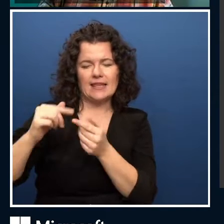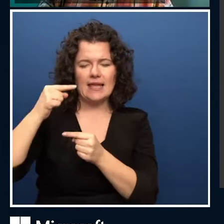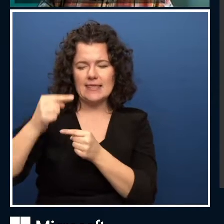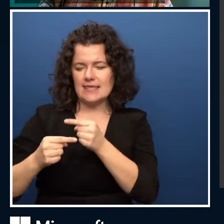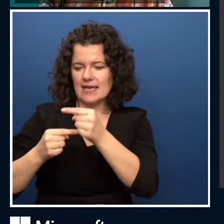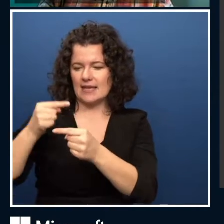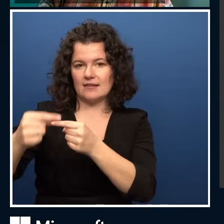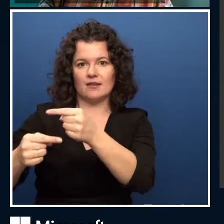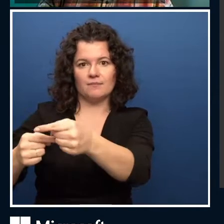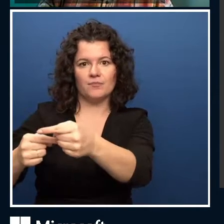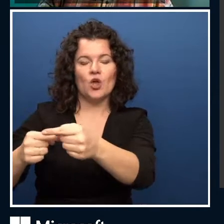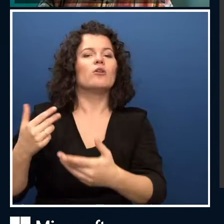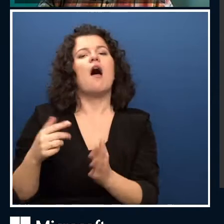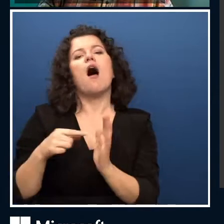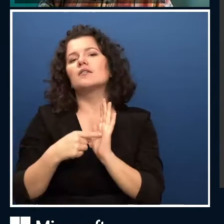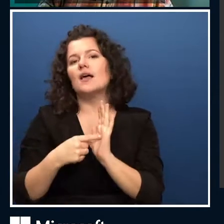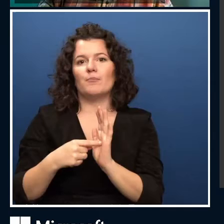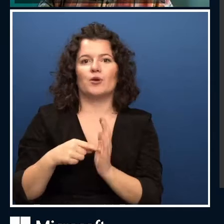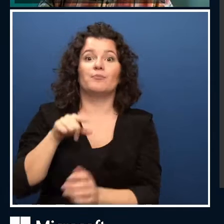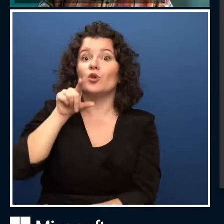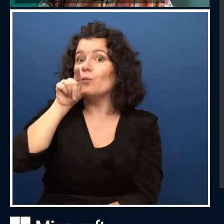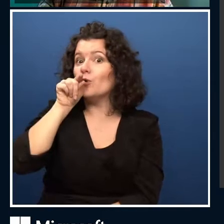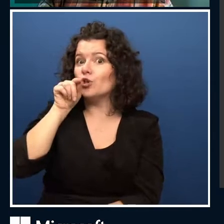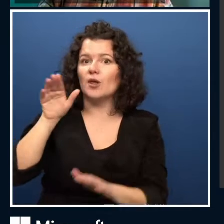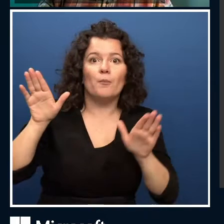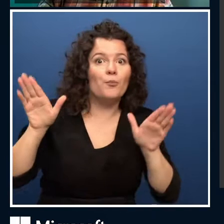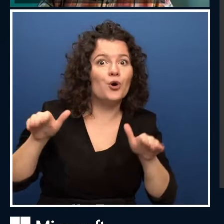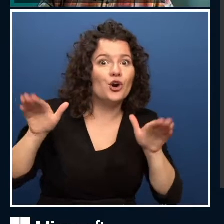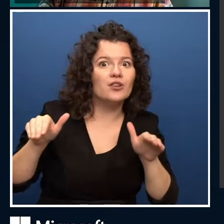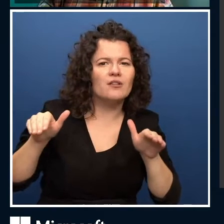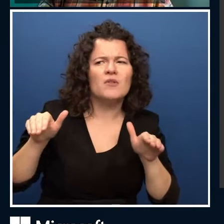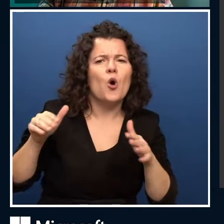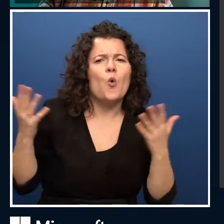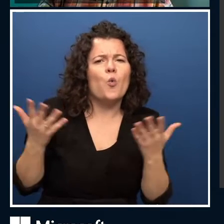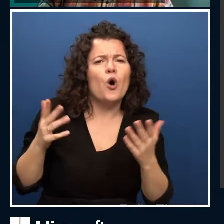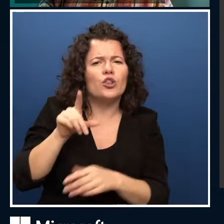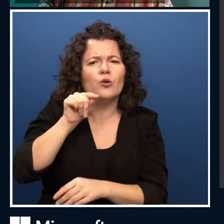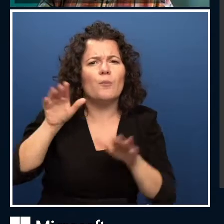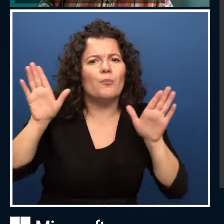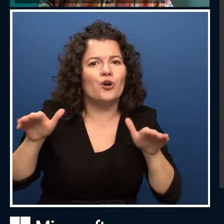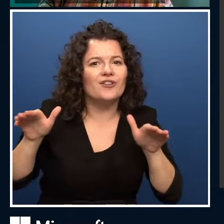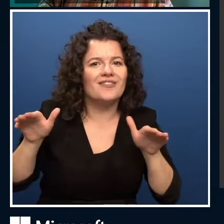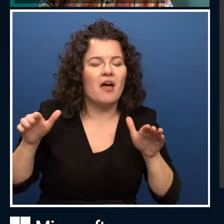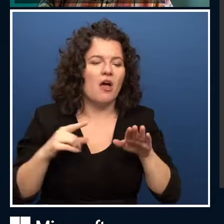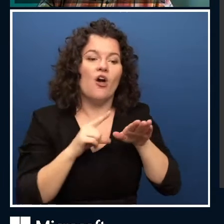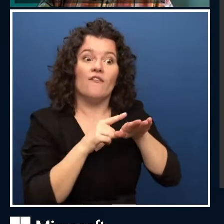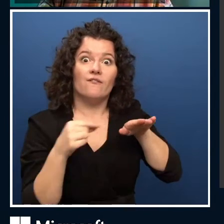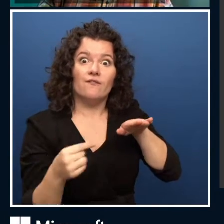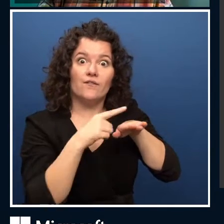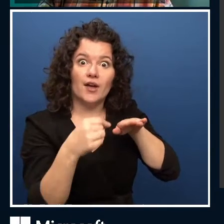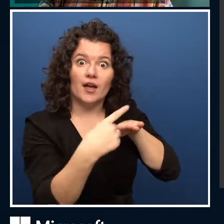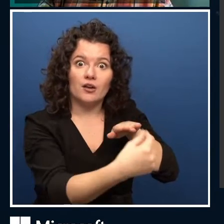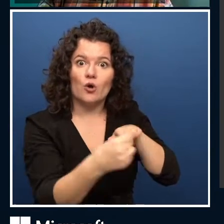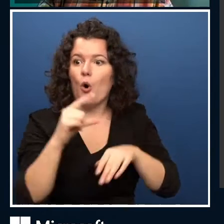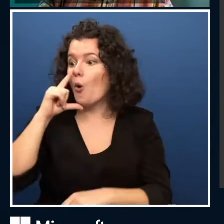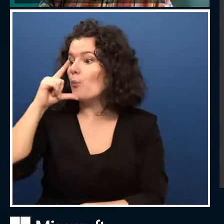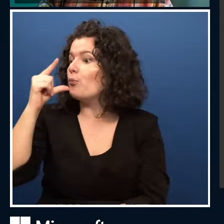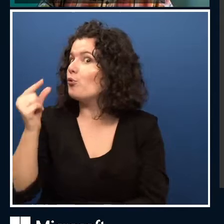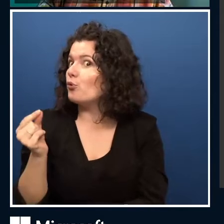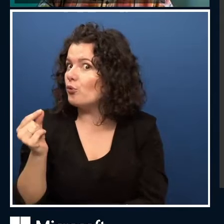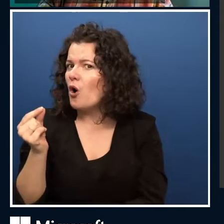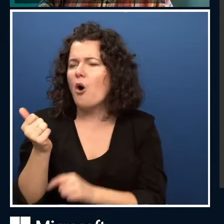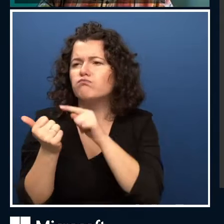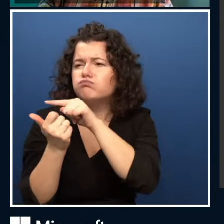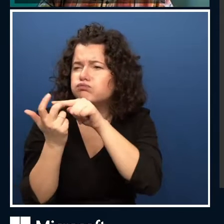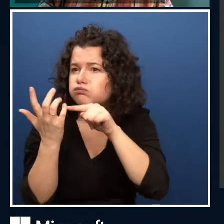you could say that a bird has a beak, or it has wings, or it has feathers. And there's all these different elements about a bird that you can assume. But